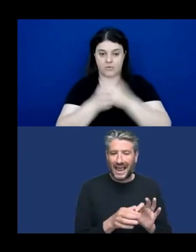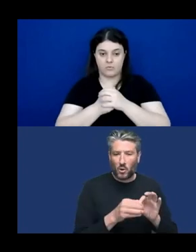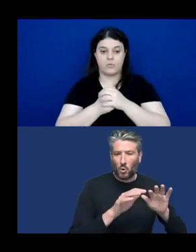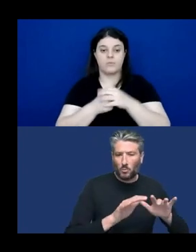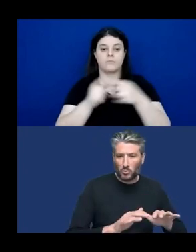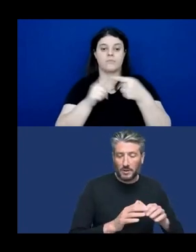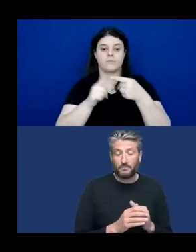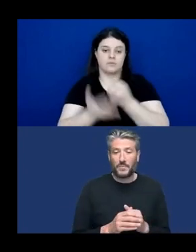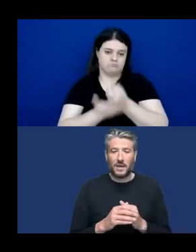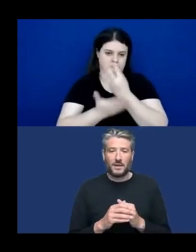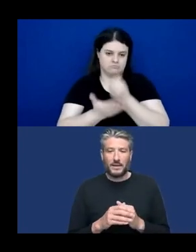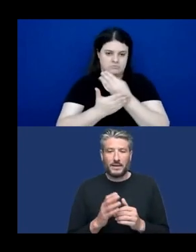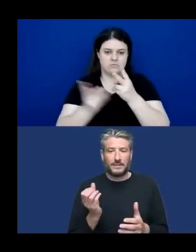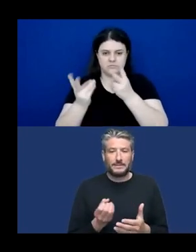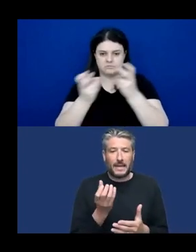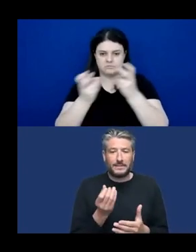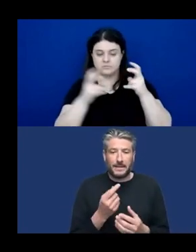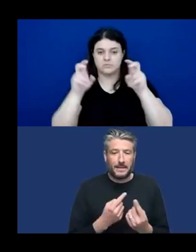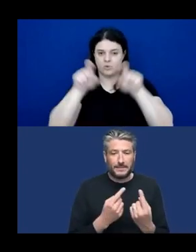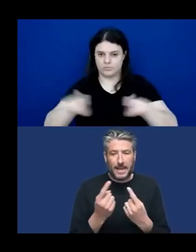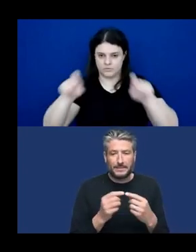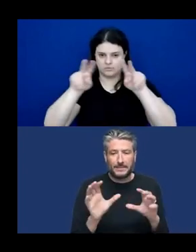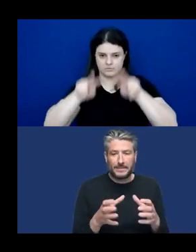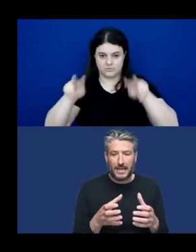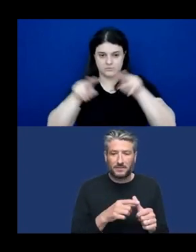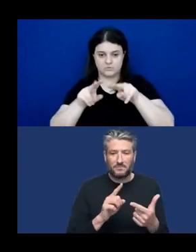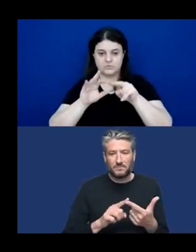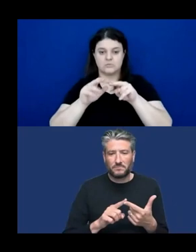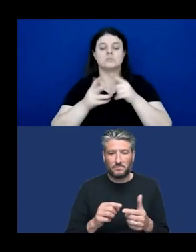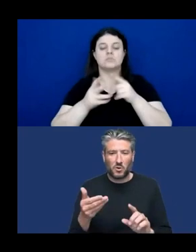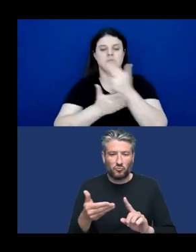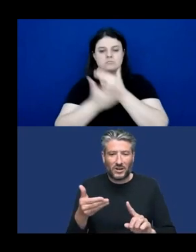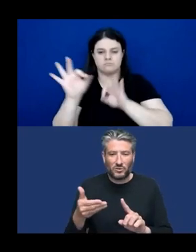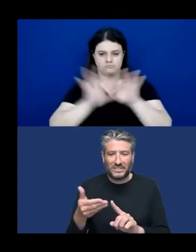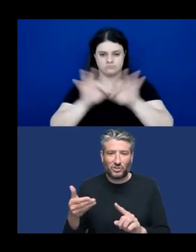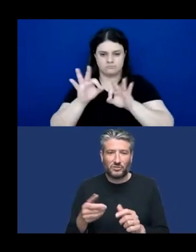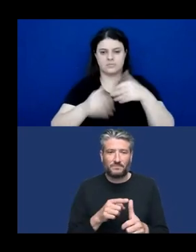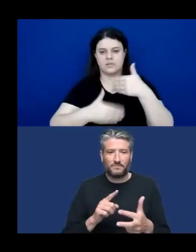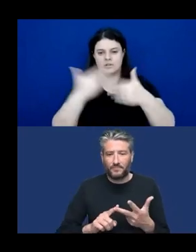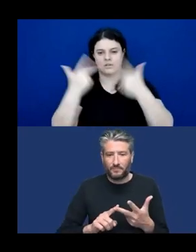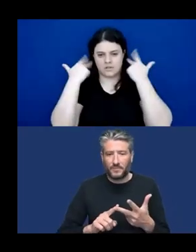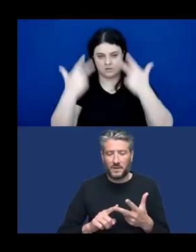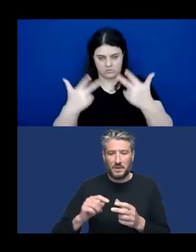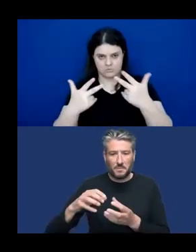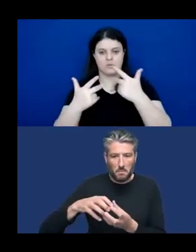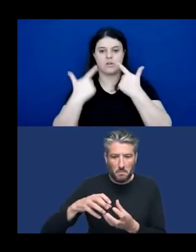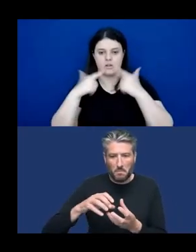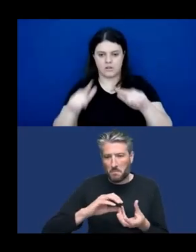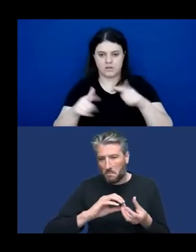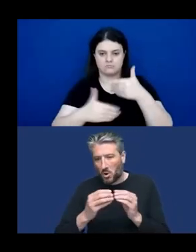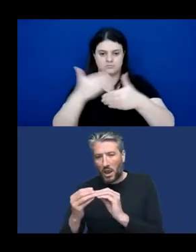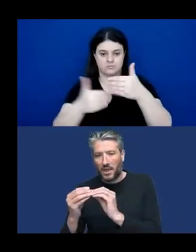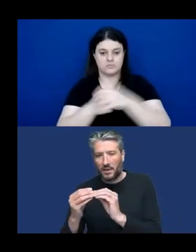recognition and computer vision, modeling and natural language processing, avatars and computer graphics,